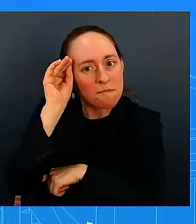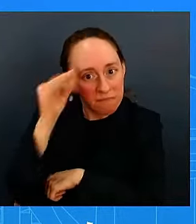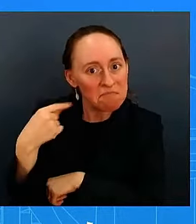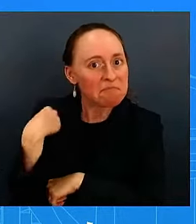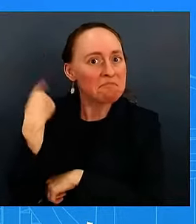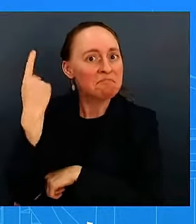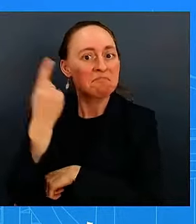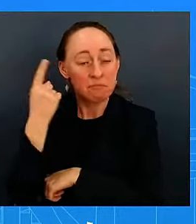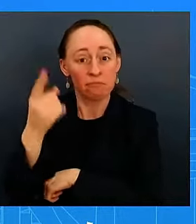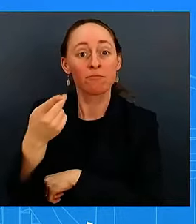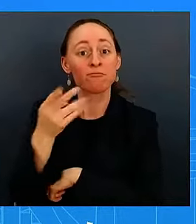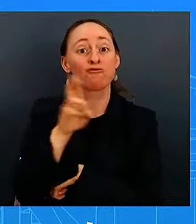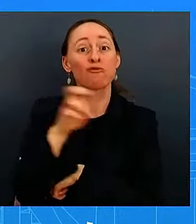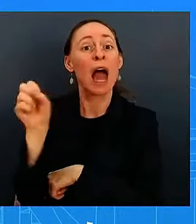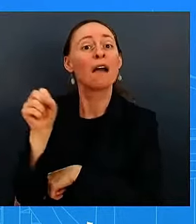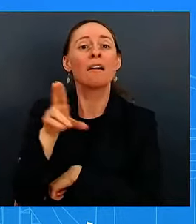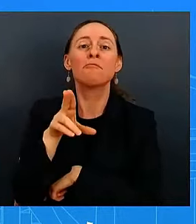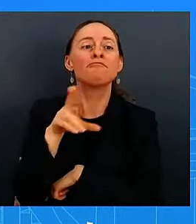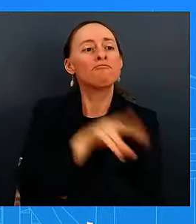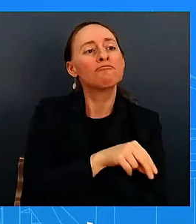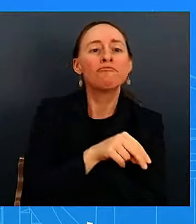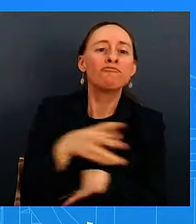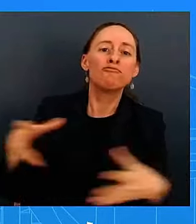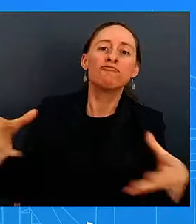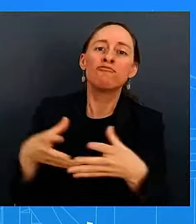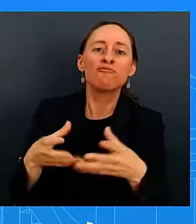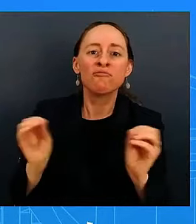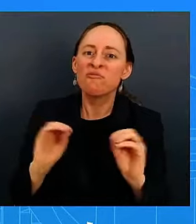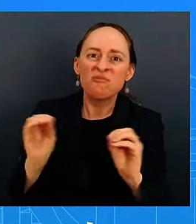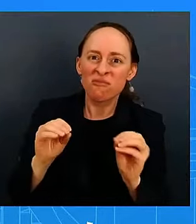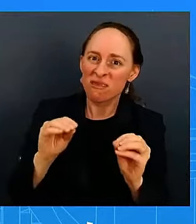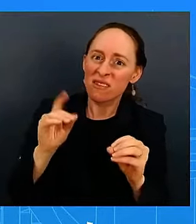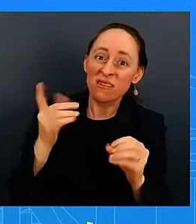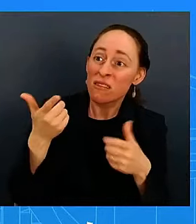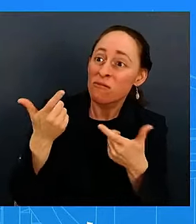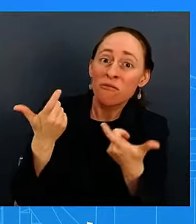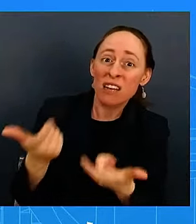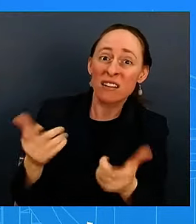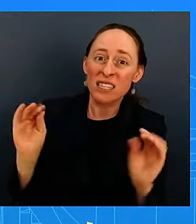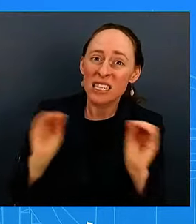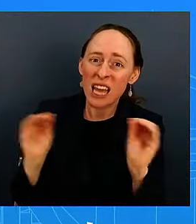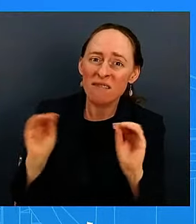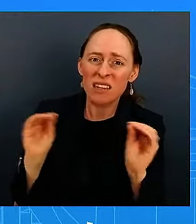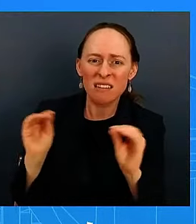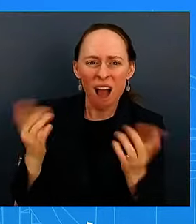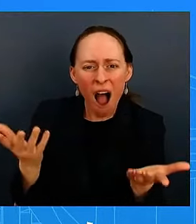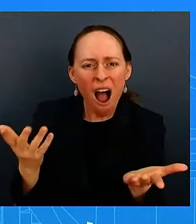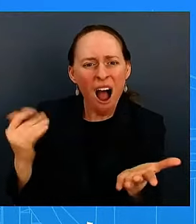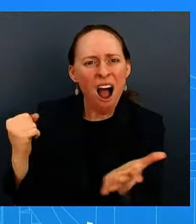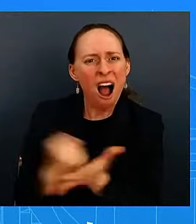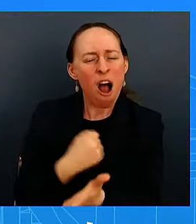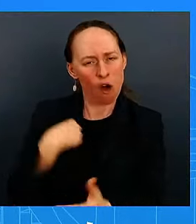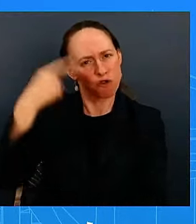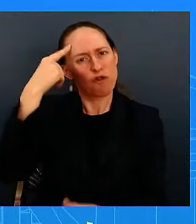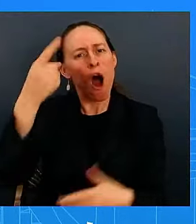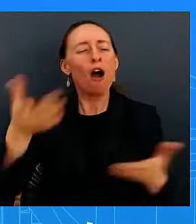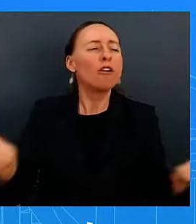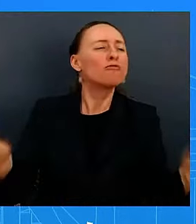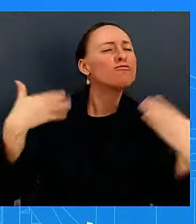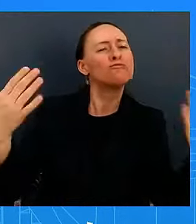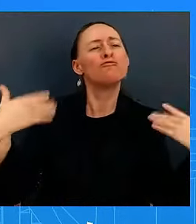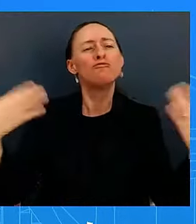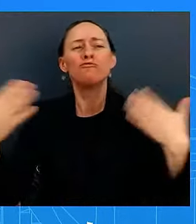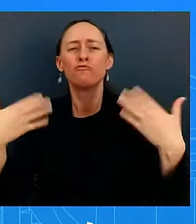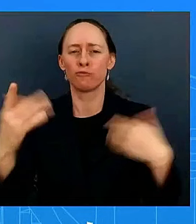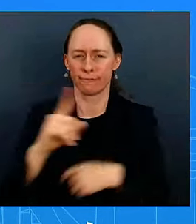explain why that this is the administration that held itself out as the most transparent in history and that is not transparent okay uh let's talk about the other